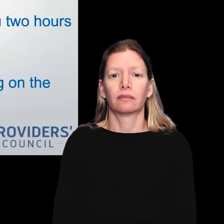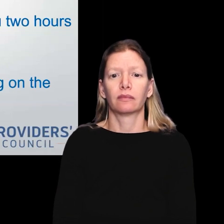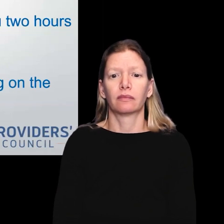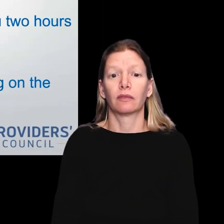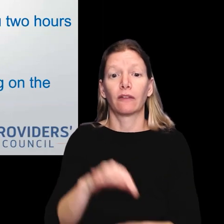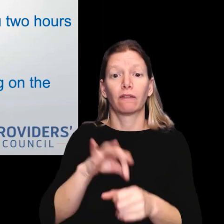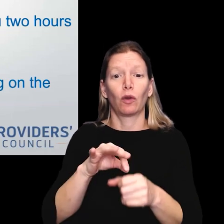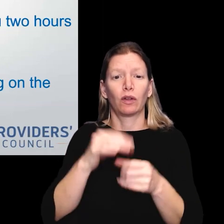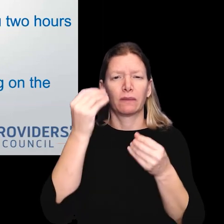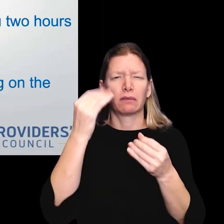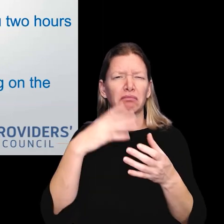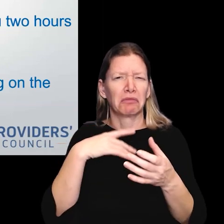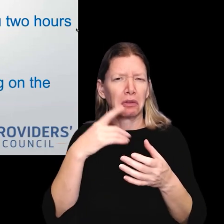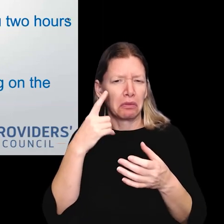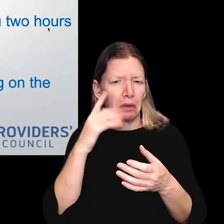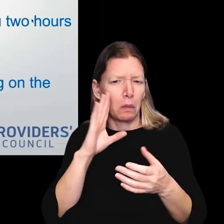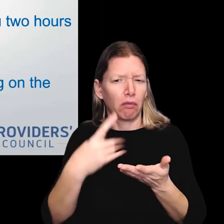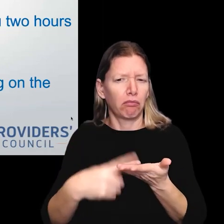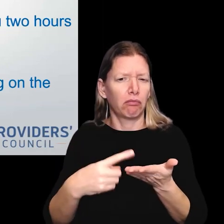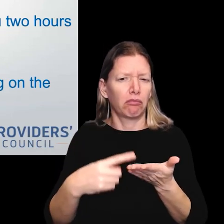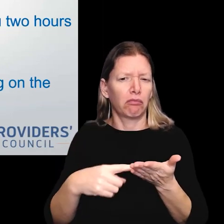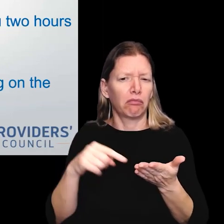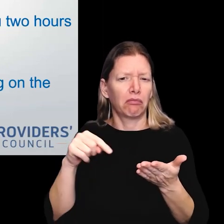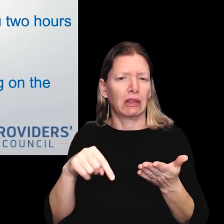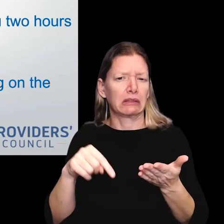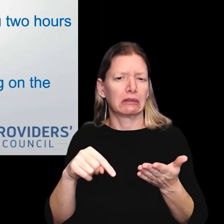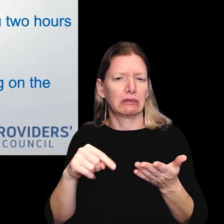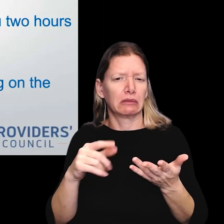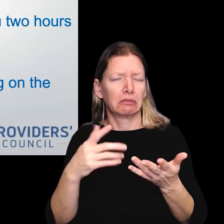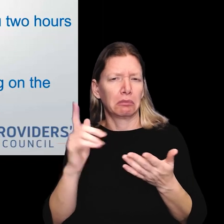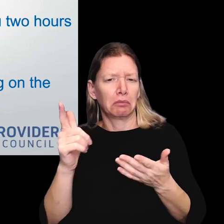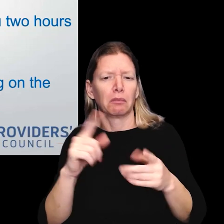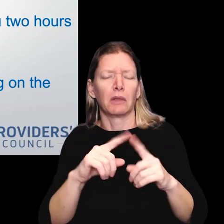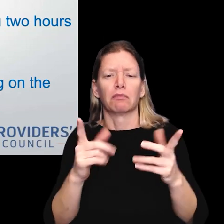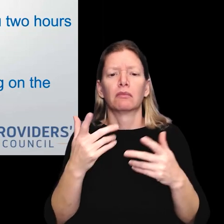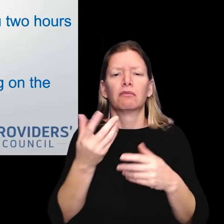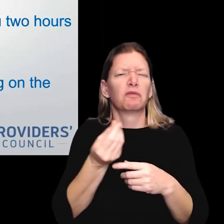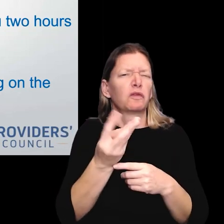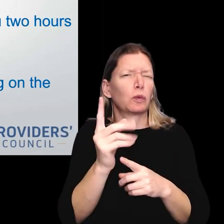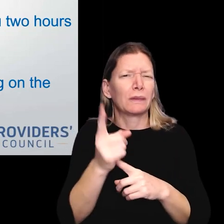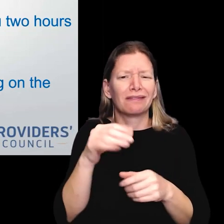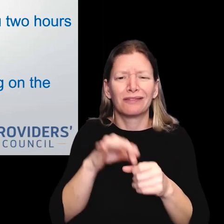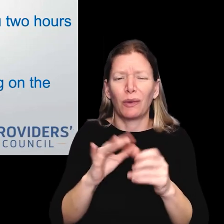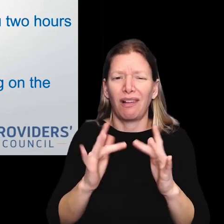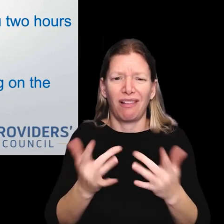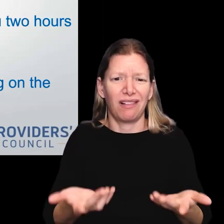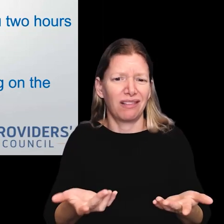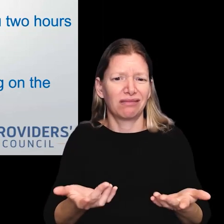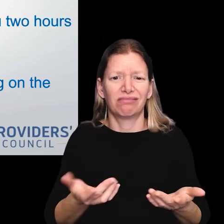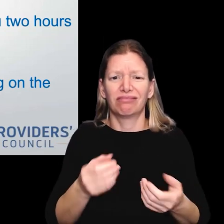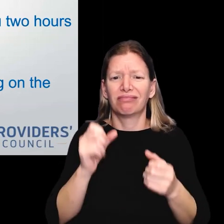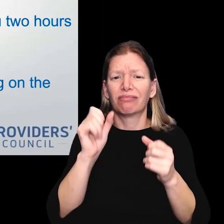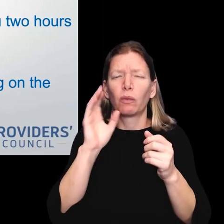And then voting information, I'm sure more will be talked about this, but it only takes a few minutes to vote